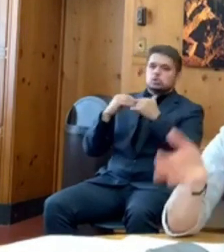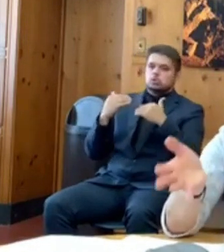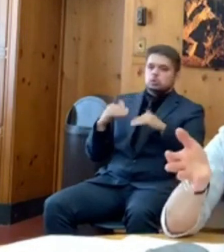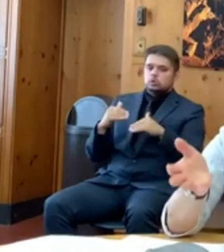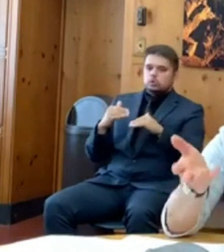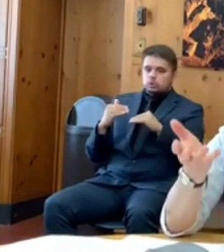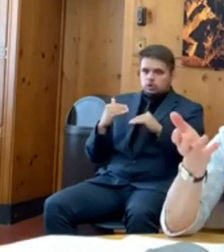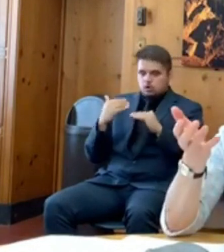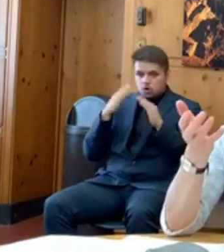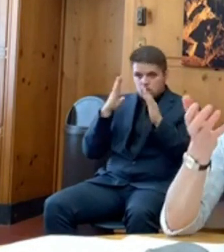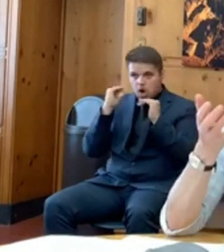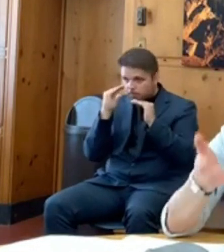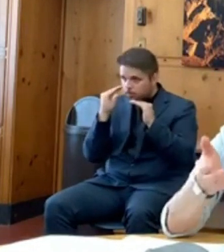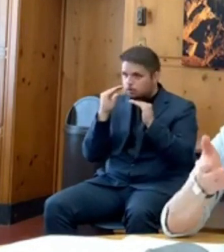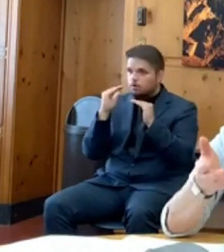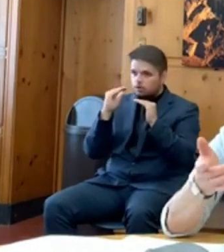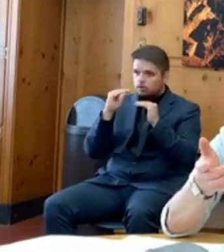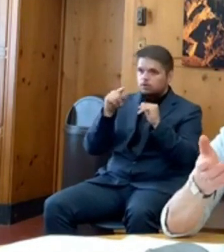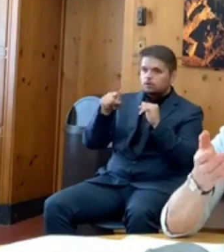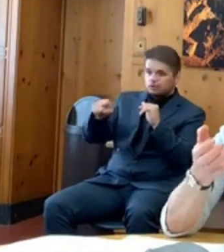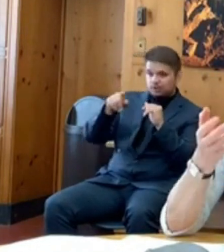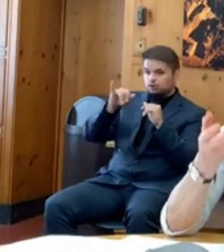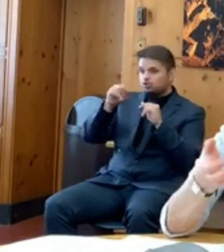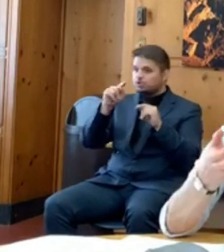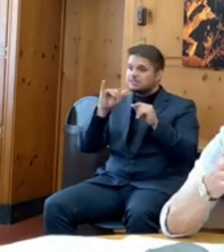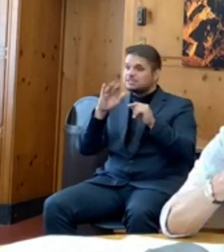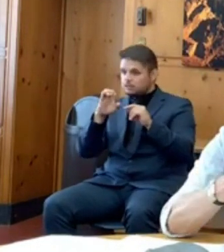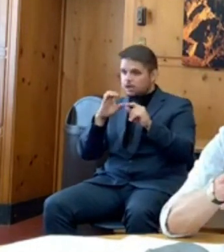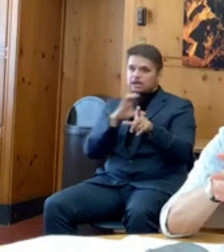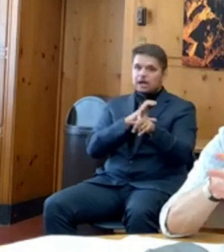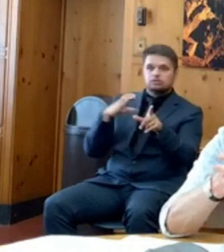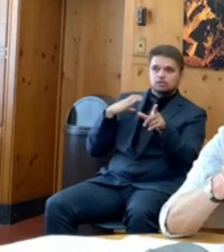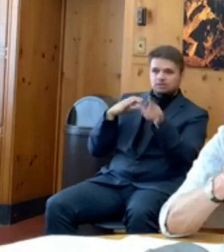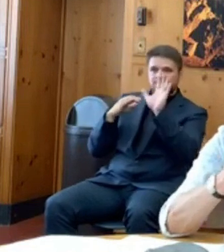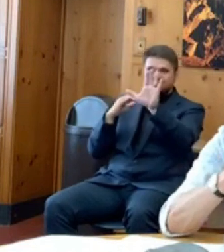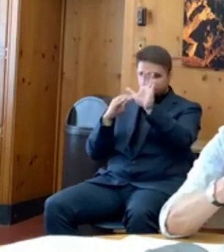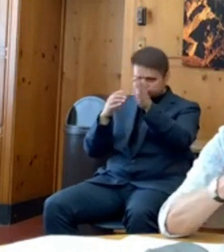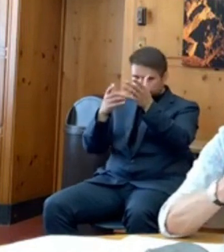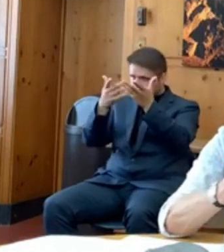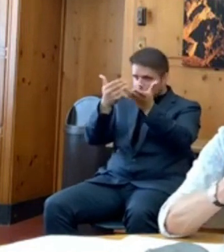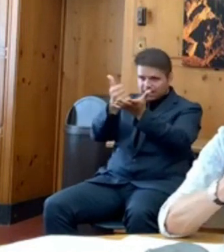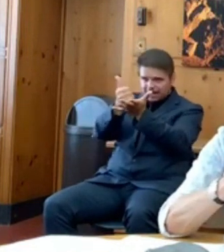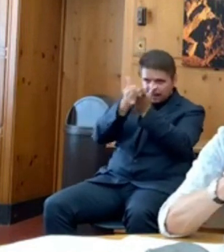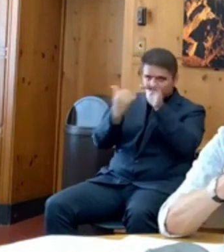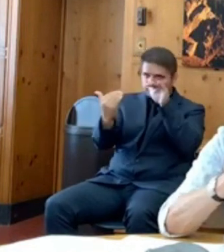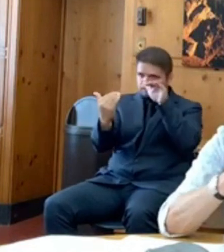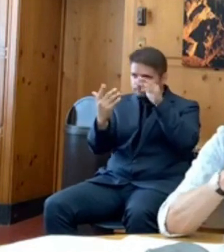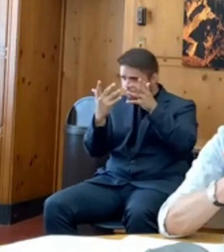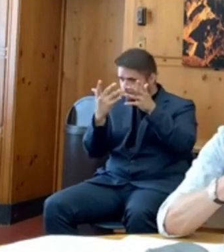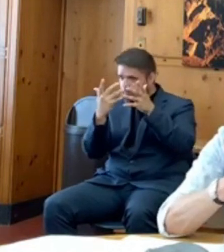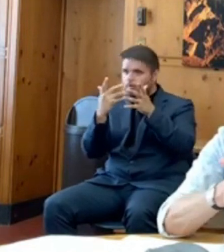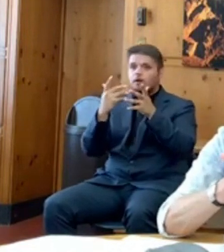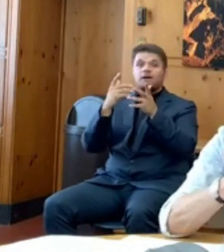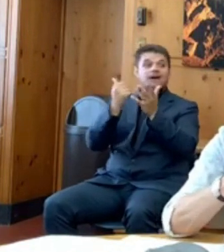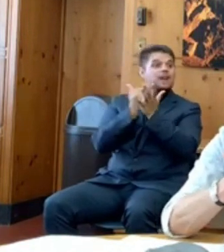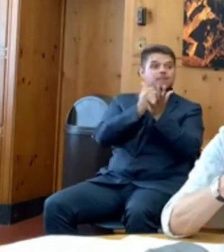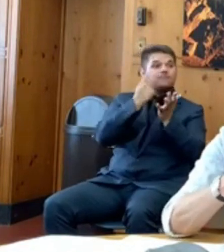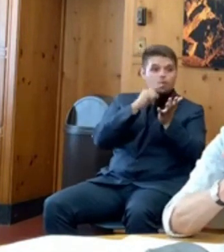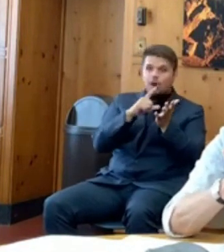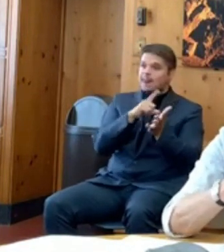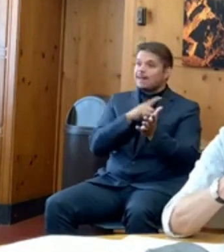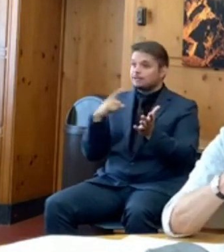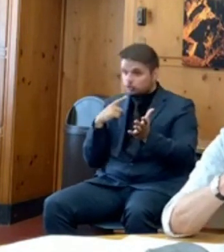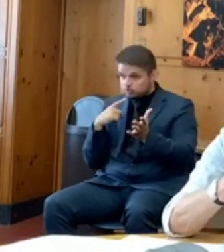Council can assist me in developing a legislative agenda that really works to